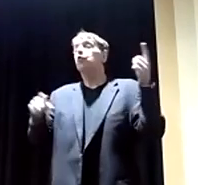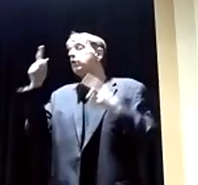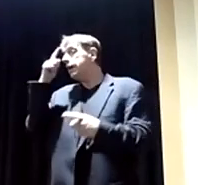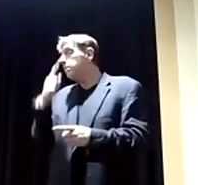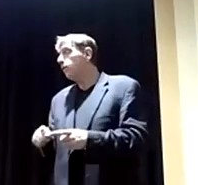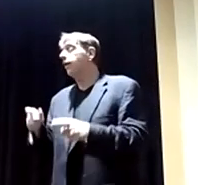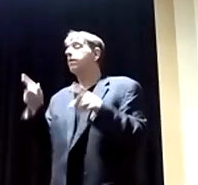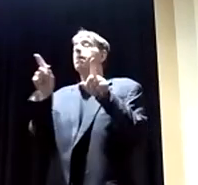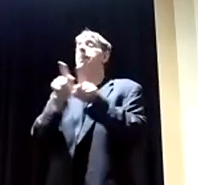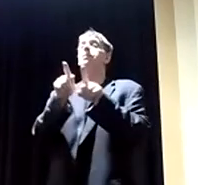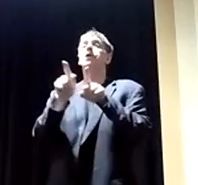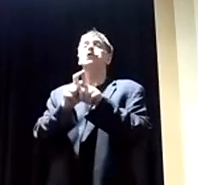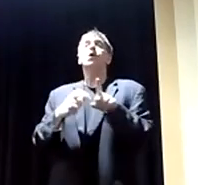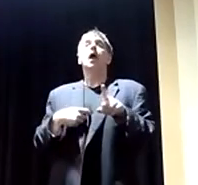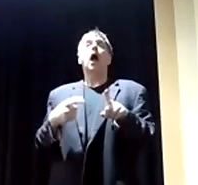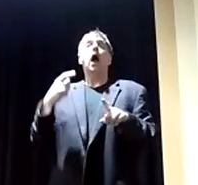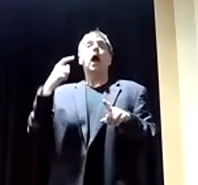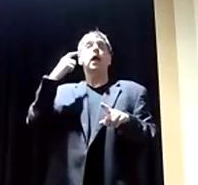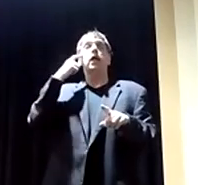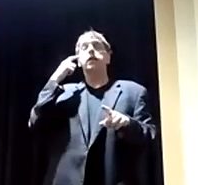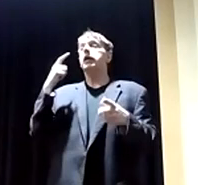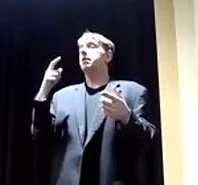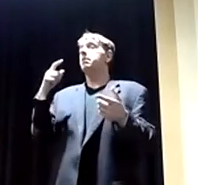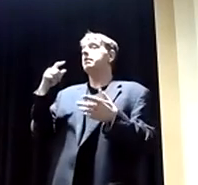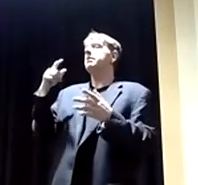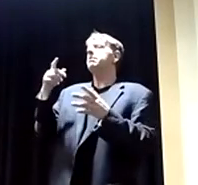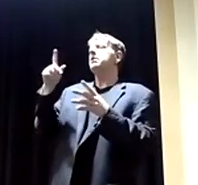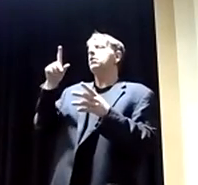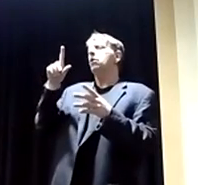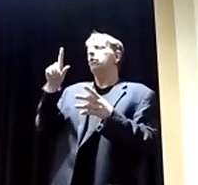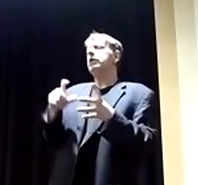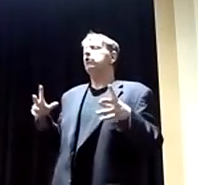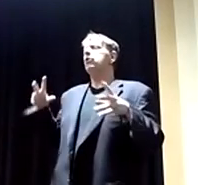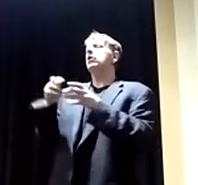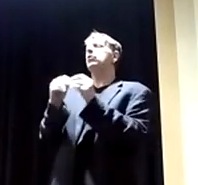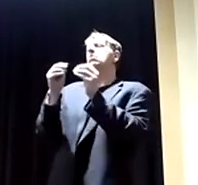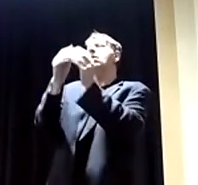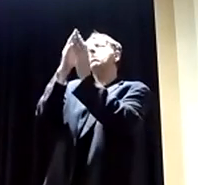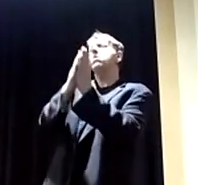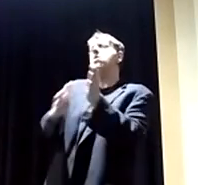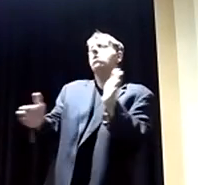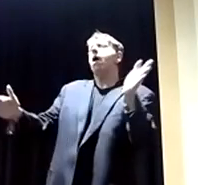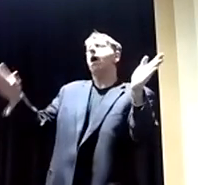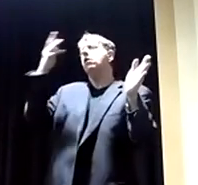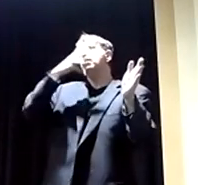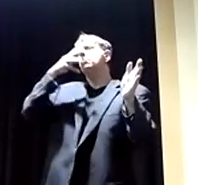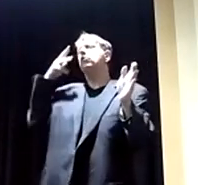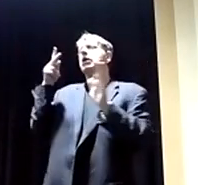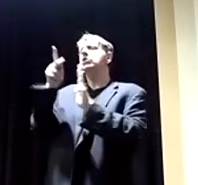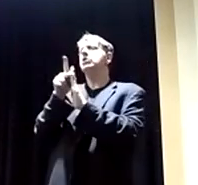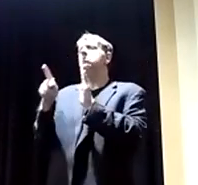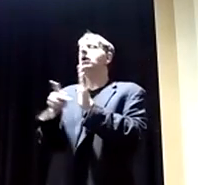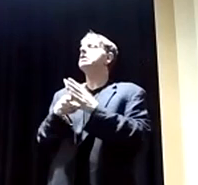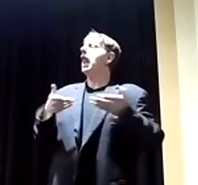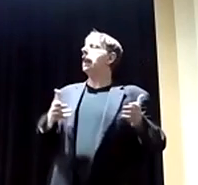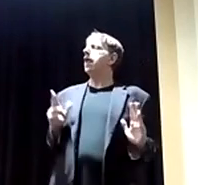I also think this needs to be paired with a broader immigration policy that actually allows people to apply for visas that want to come and